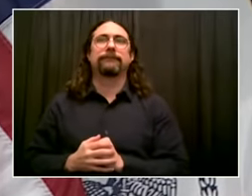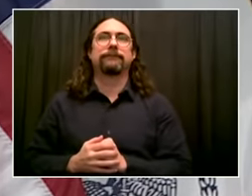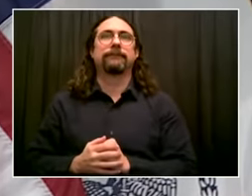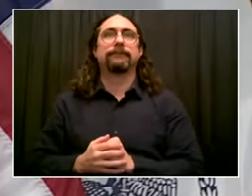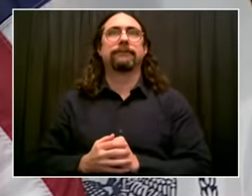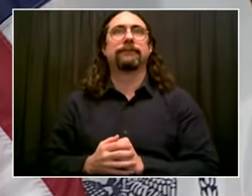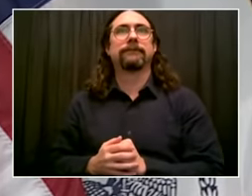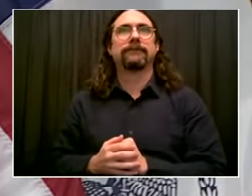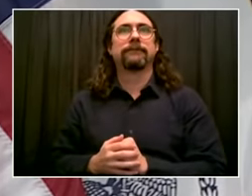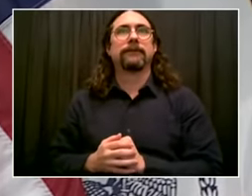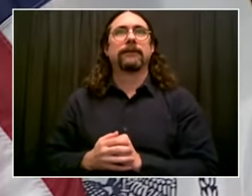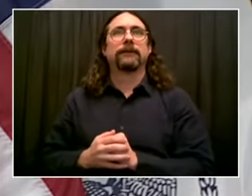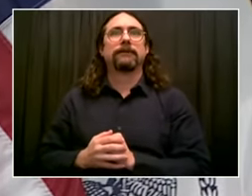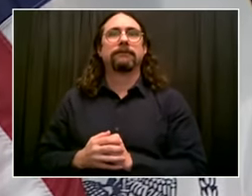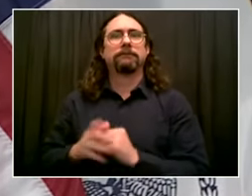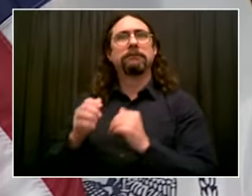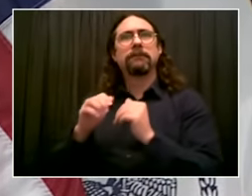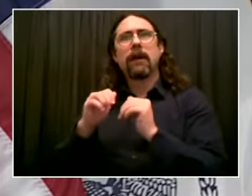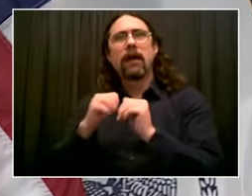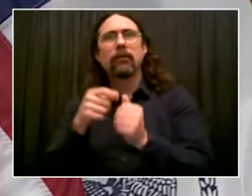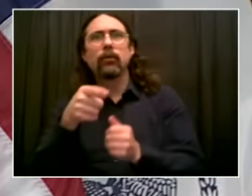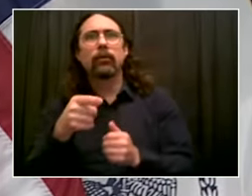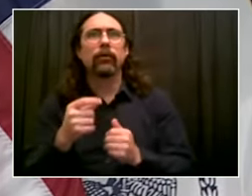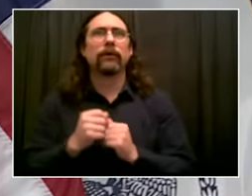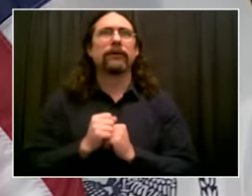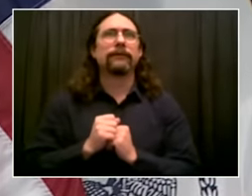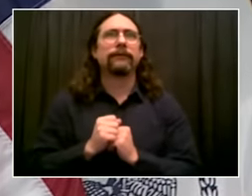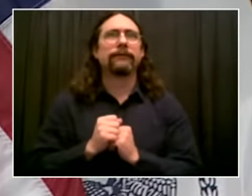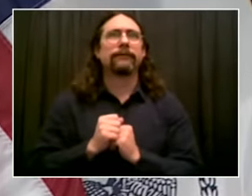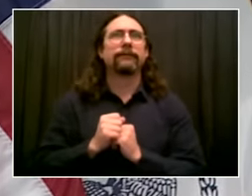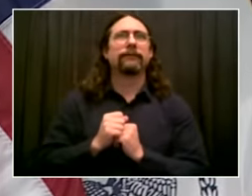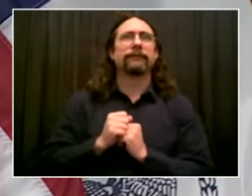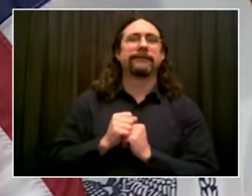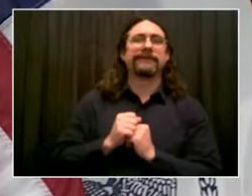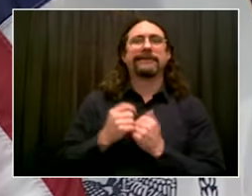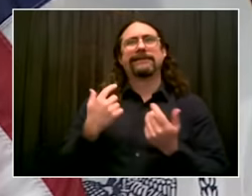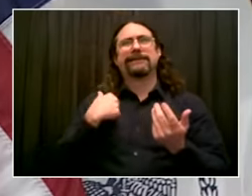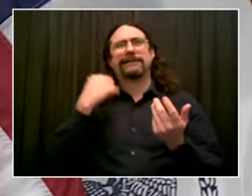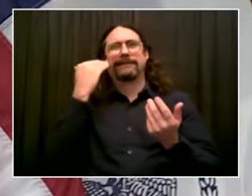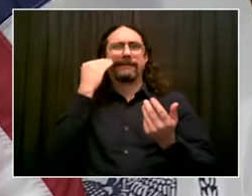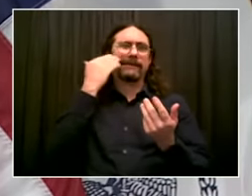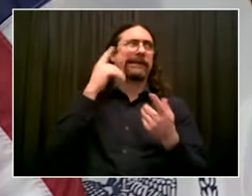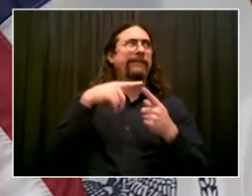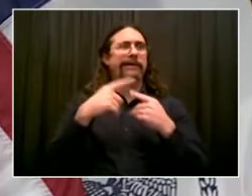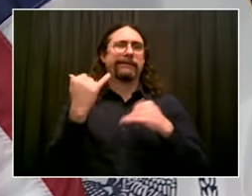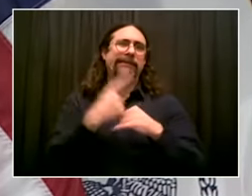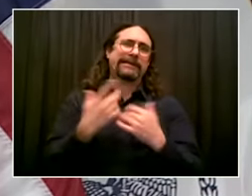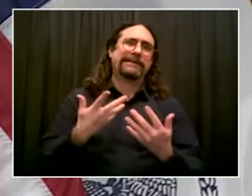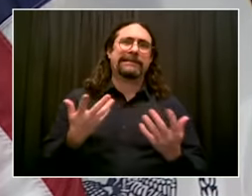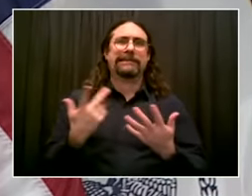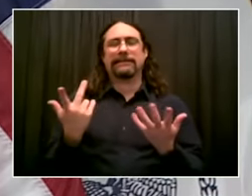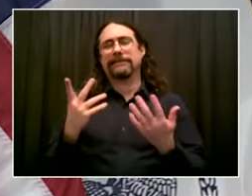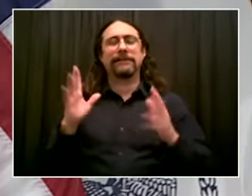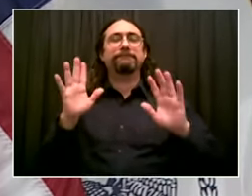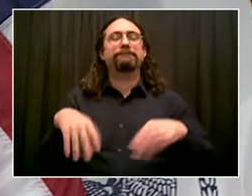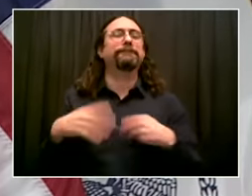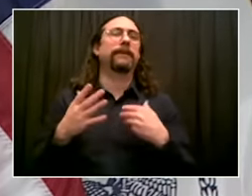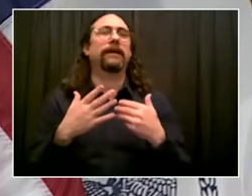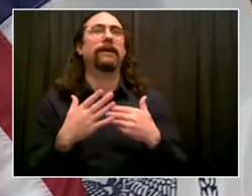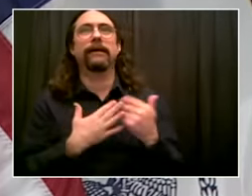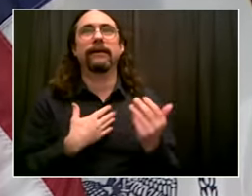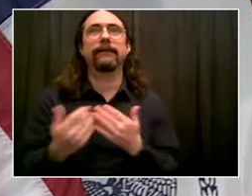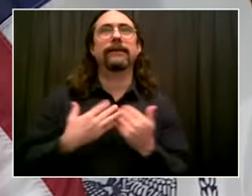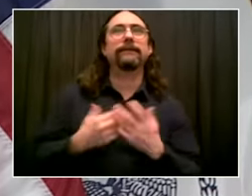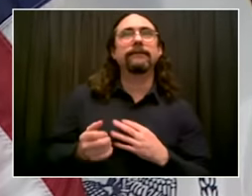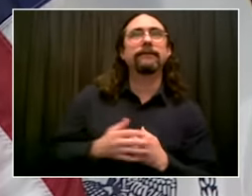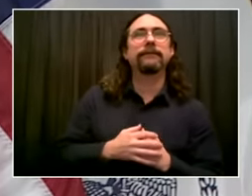is, Mr. Mayor. know how it is. Anyway, let's go to something that happened last week. was actually kind of a historic city council hearing on that debate